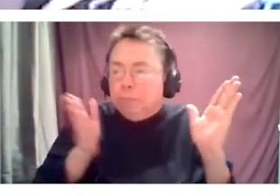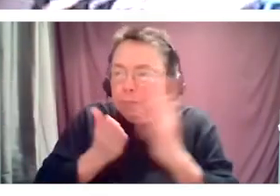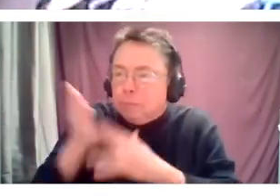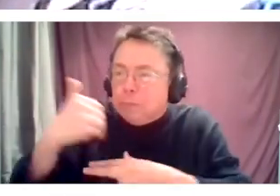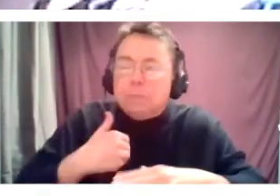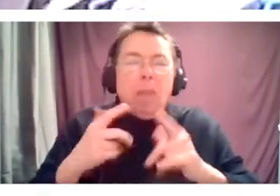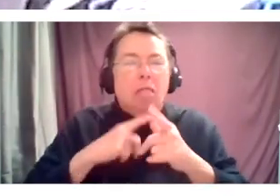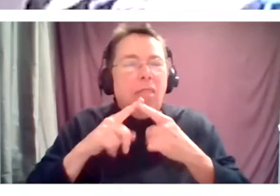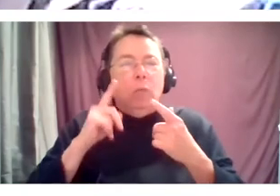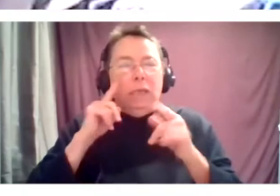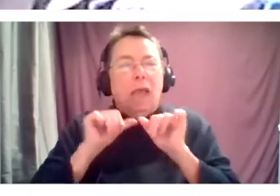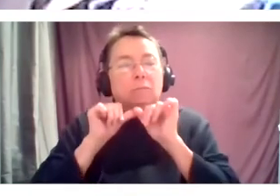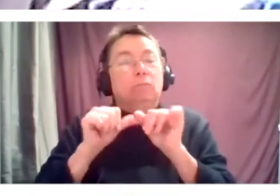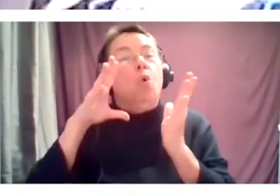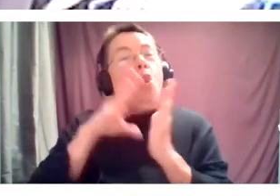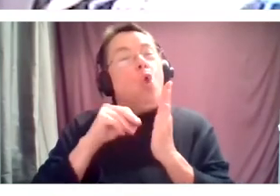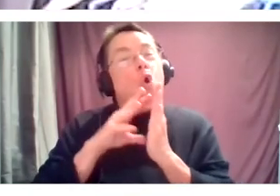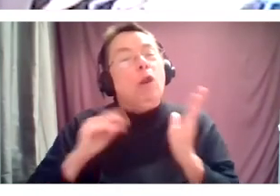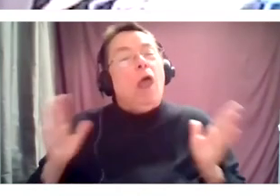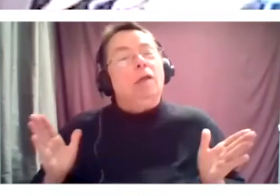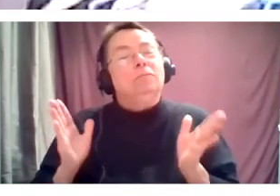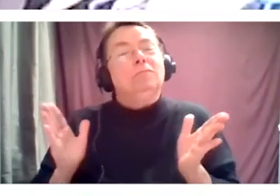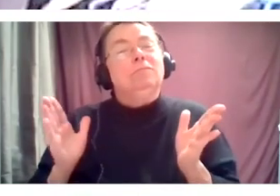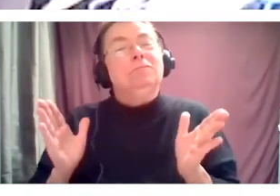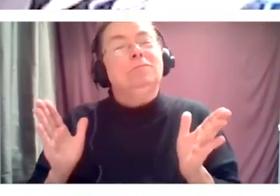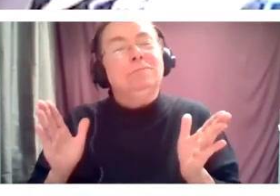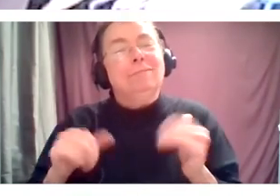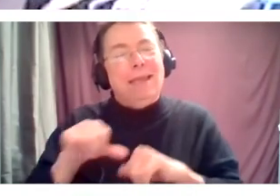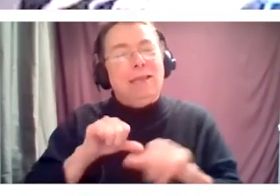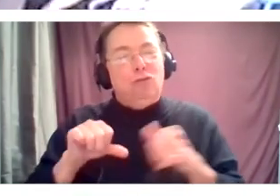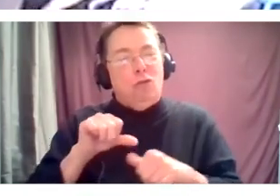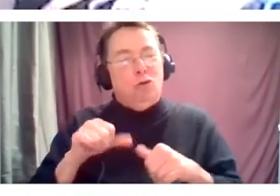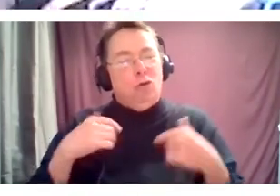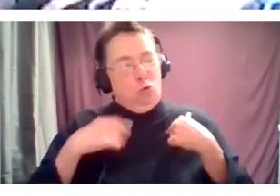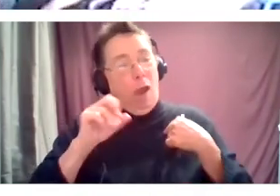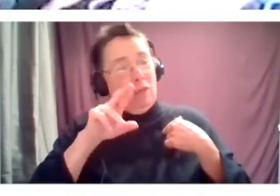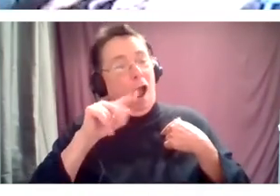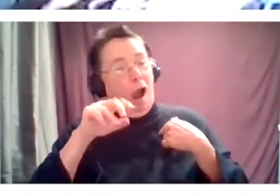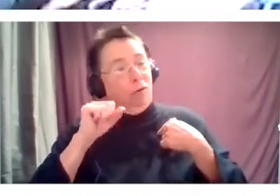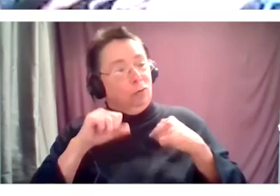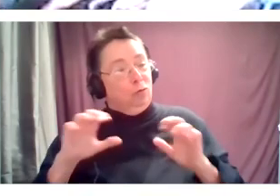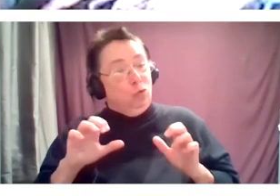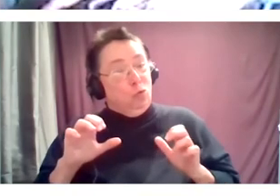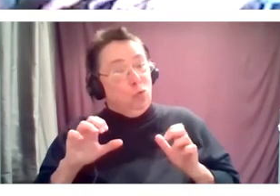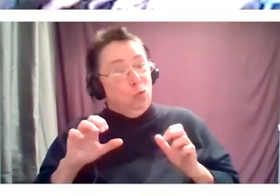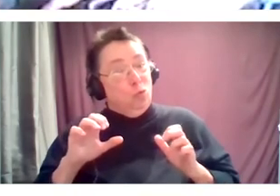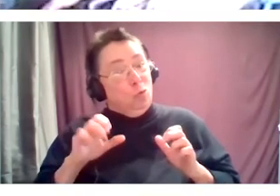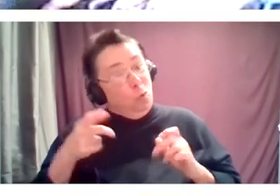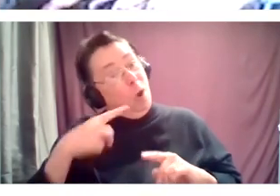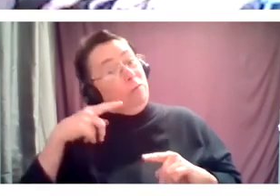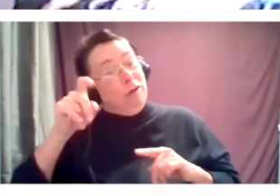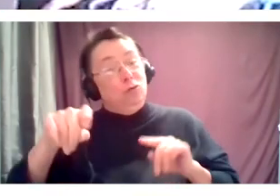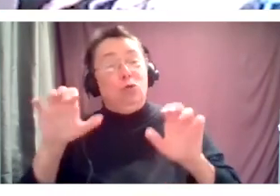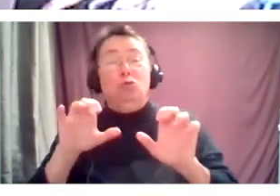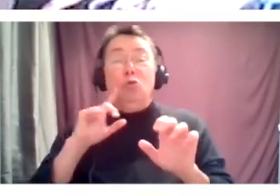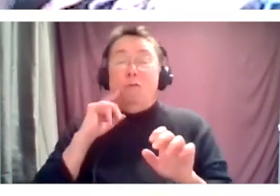each other, um, to have the arts do what the arts are meant to do for our humanness. Um,